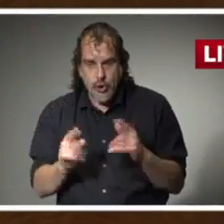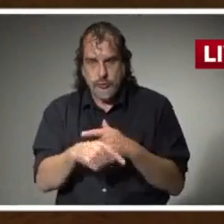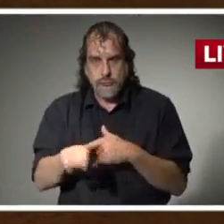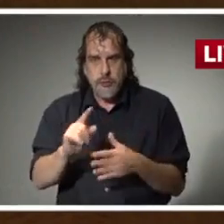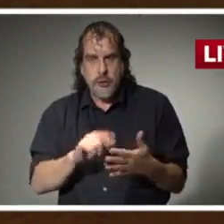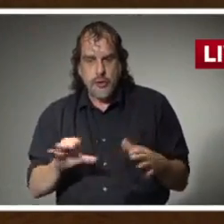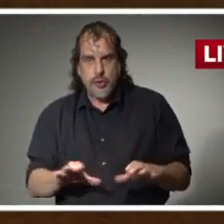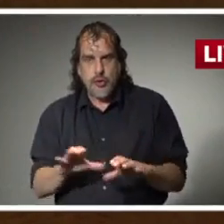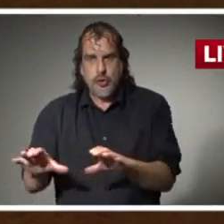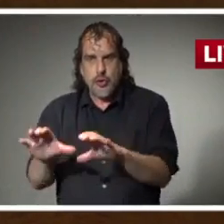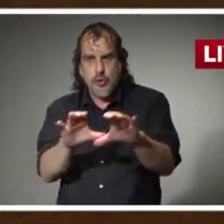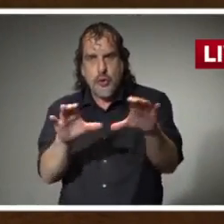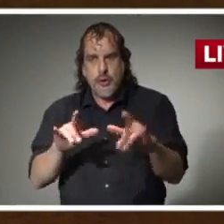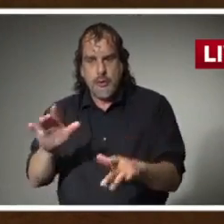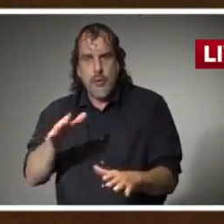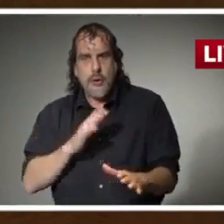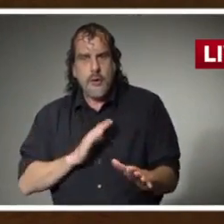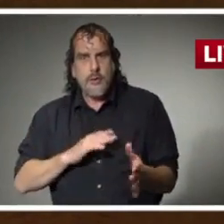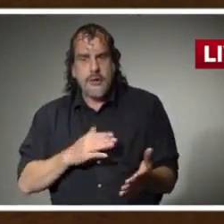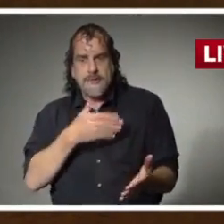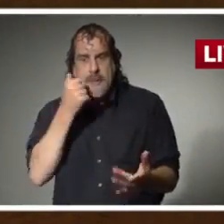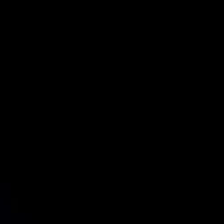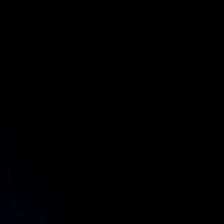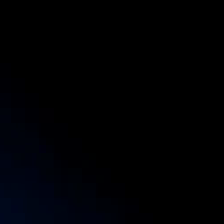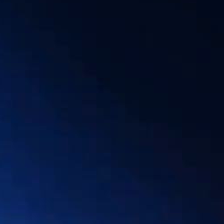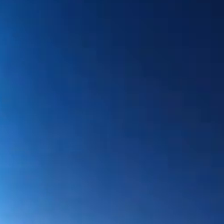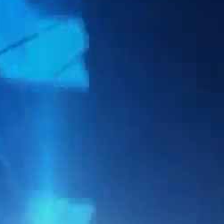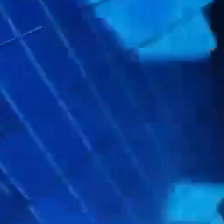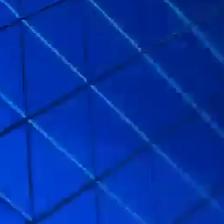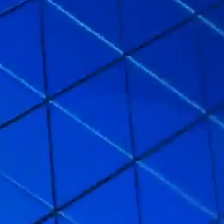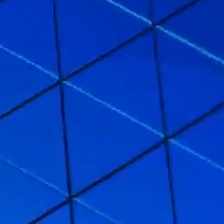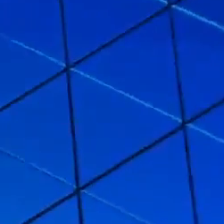respond to what is clearly unprecedented times.